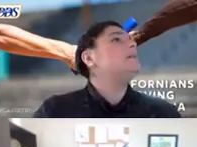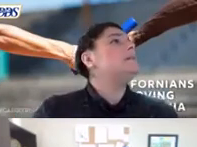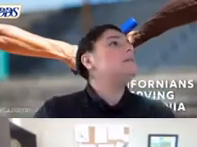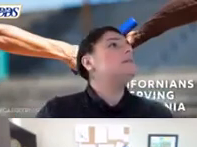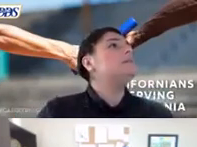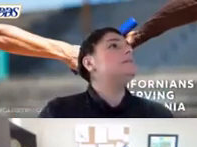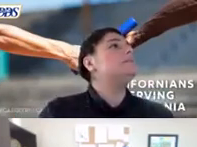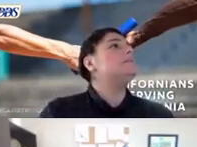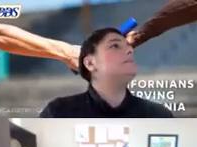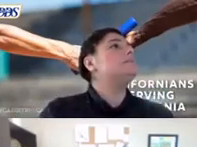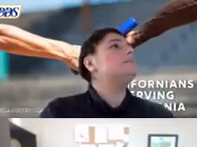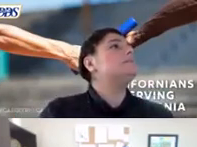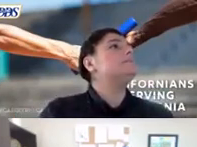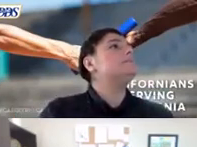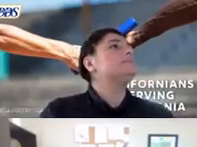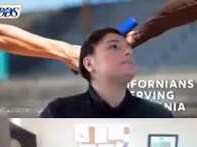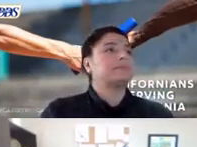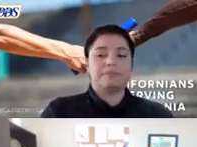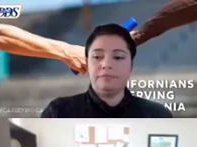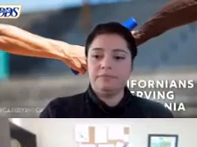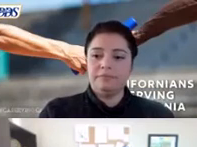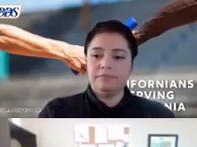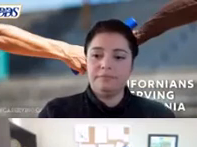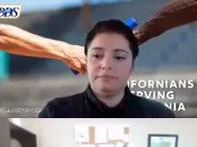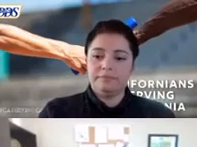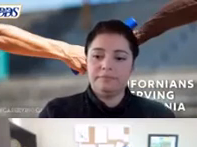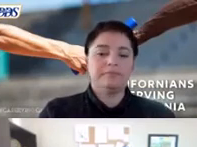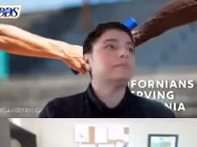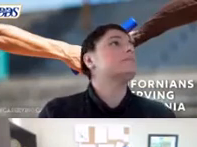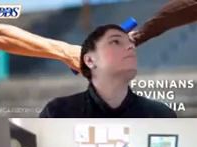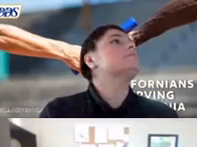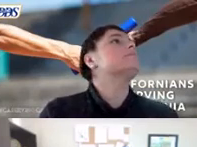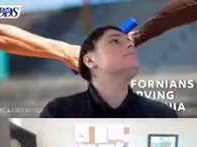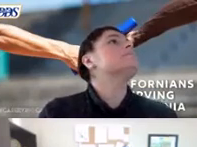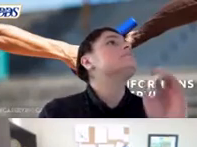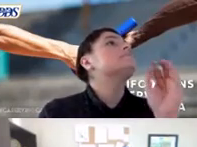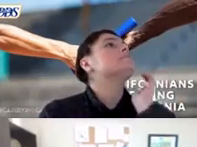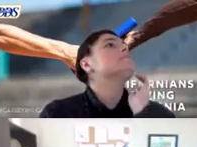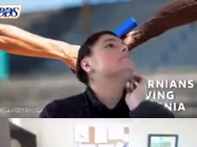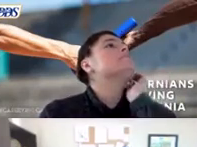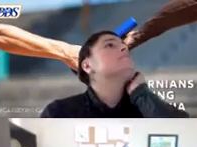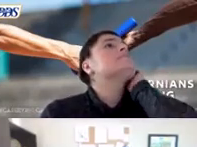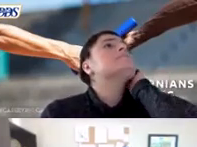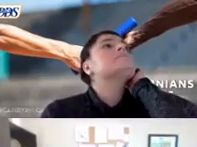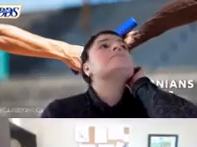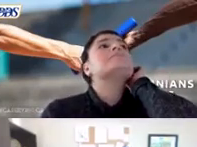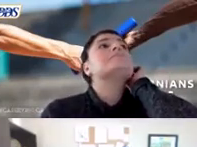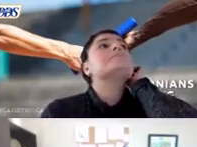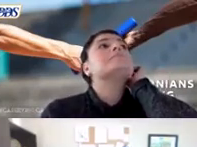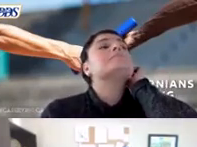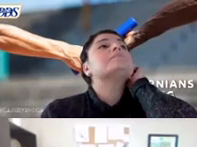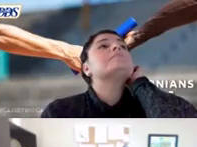access and cultural competency initiative is uh funding for the system you know for ongoing translation